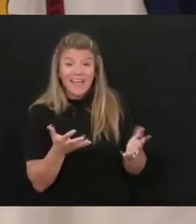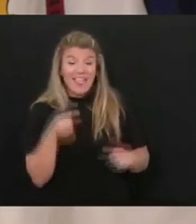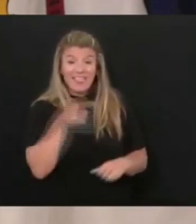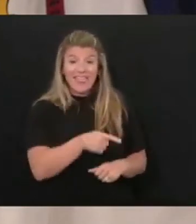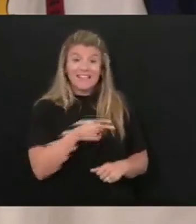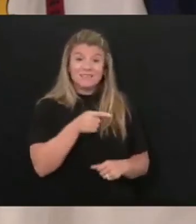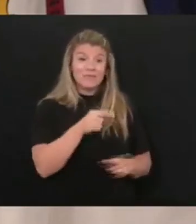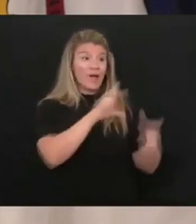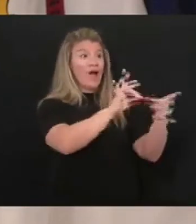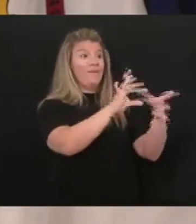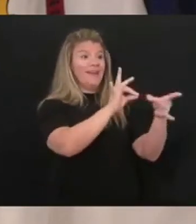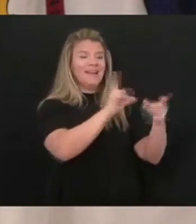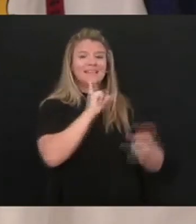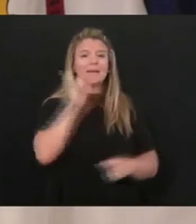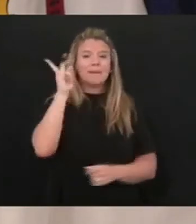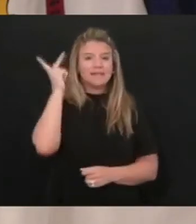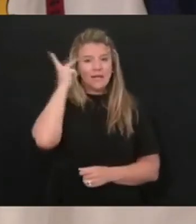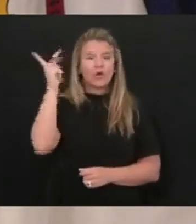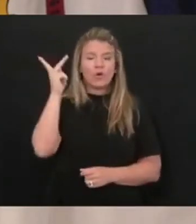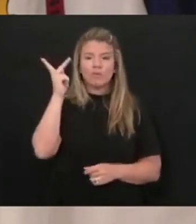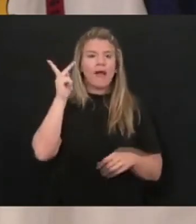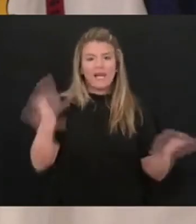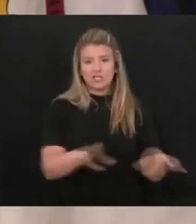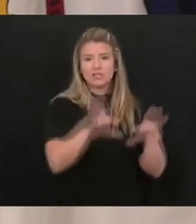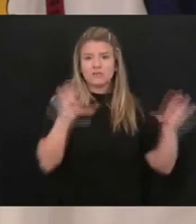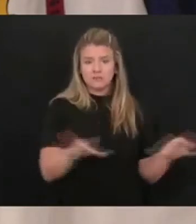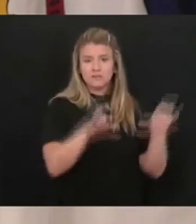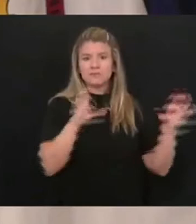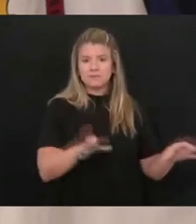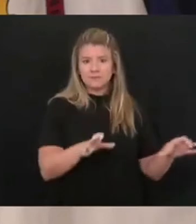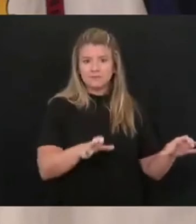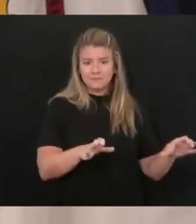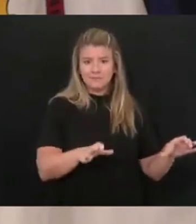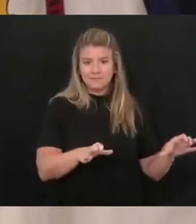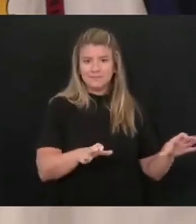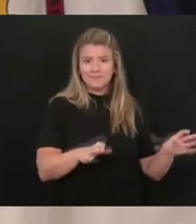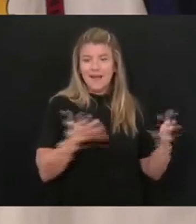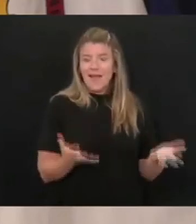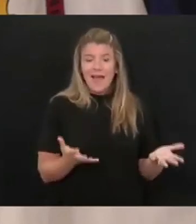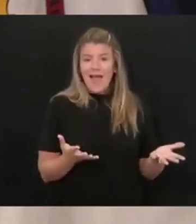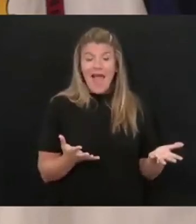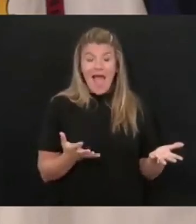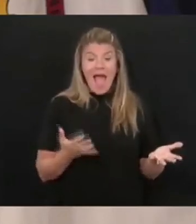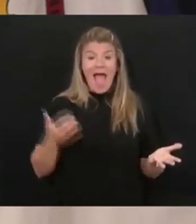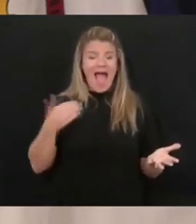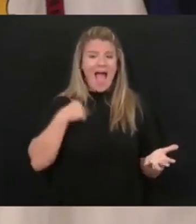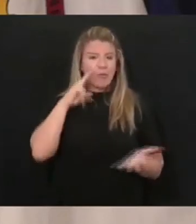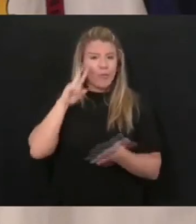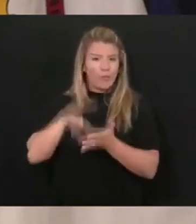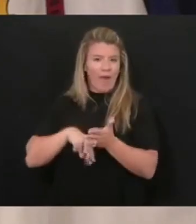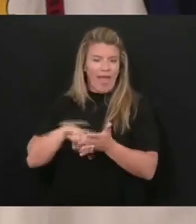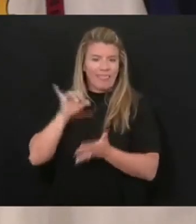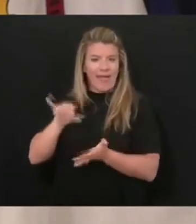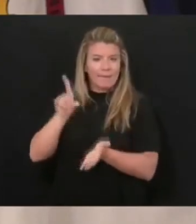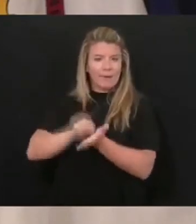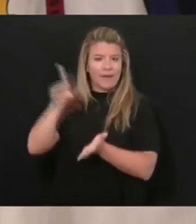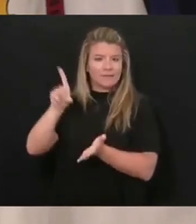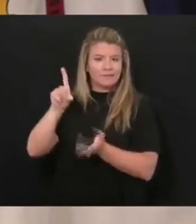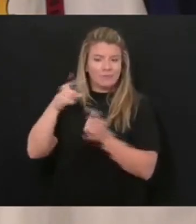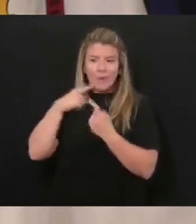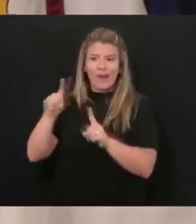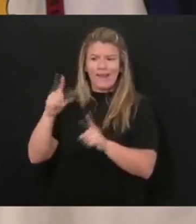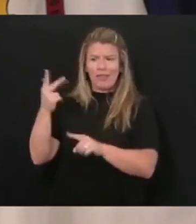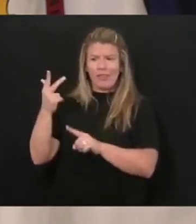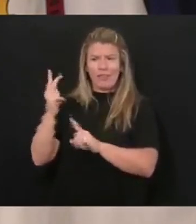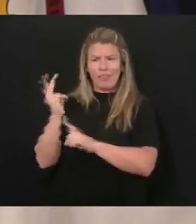political stunt and everything. At the end of the day, I got the press release about three minutes ago, and I